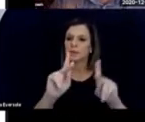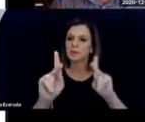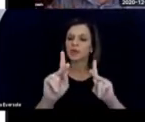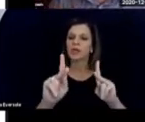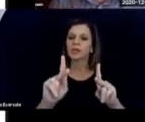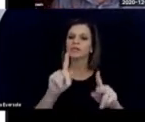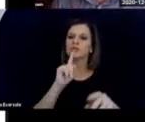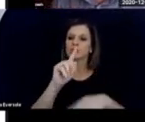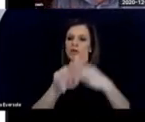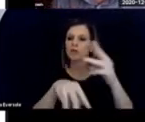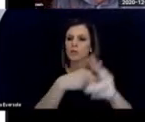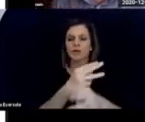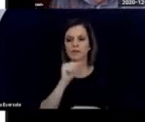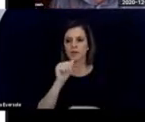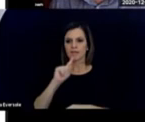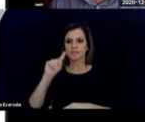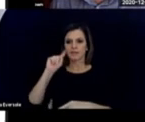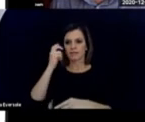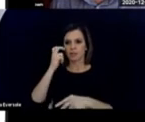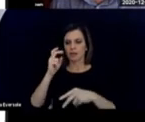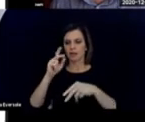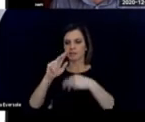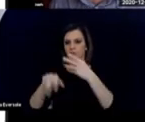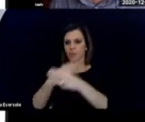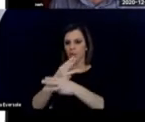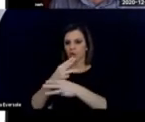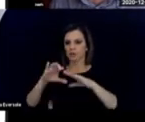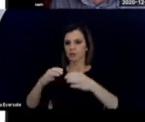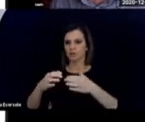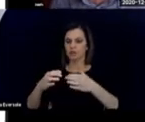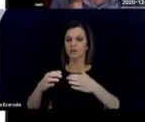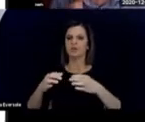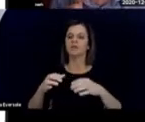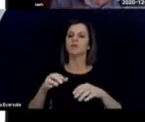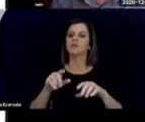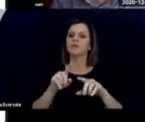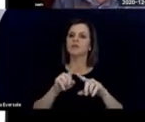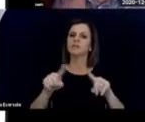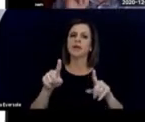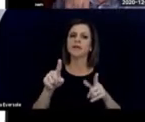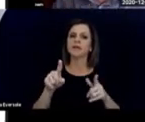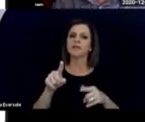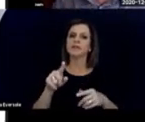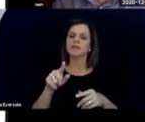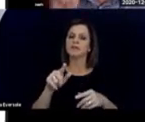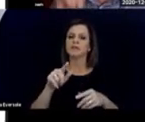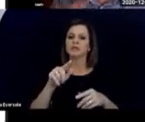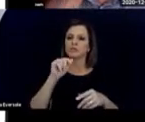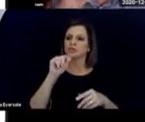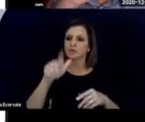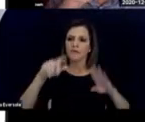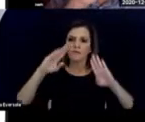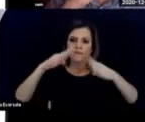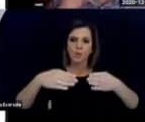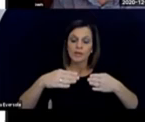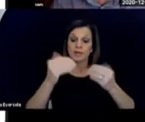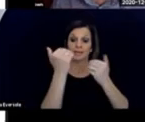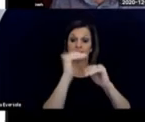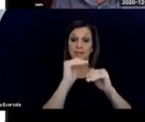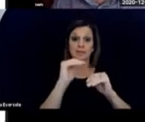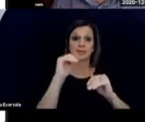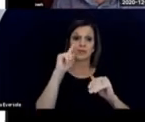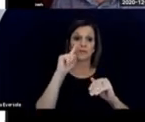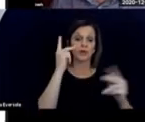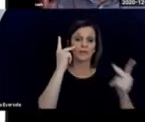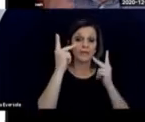That they shouldn't work at the limits of the child's vision and hearing abilities. I've often seen people. They get an audiogram.